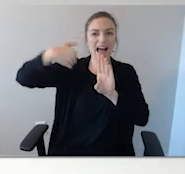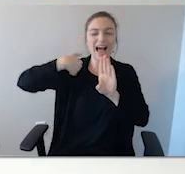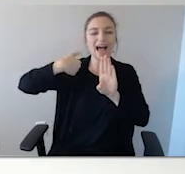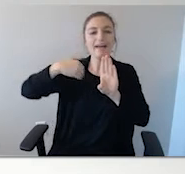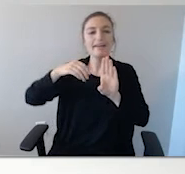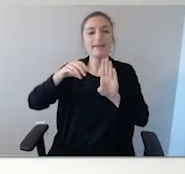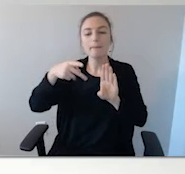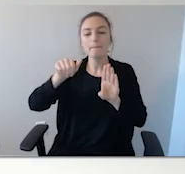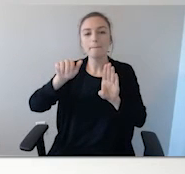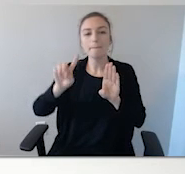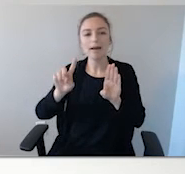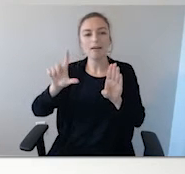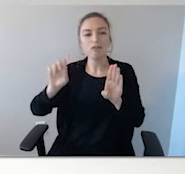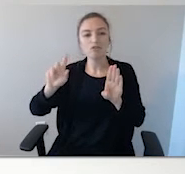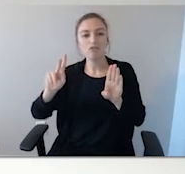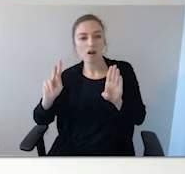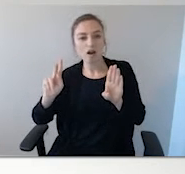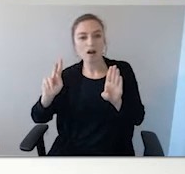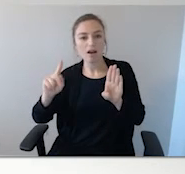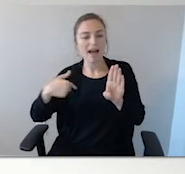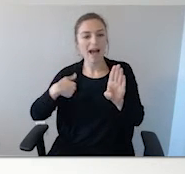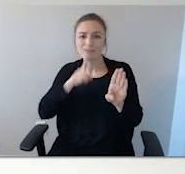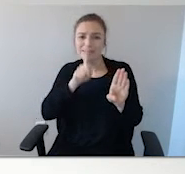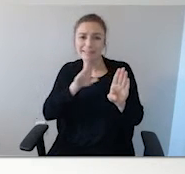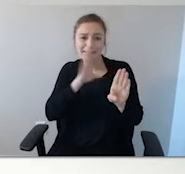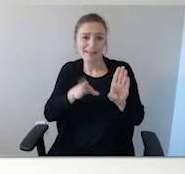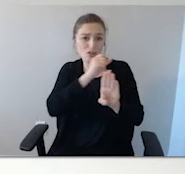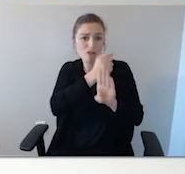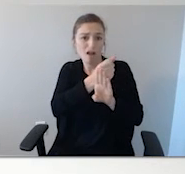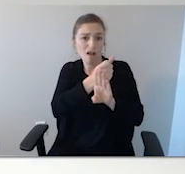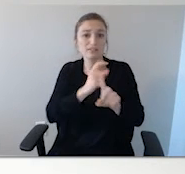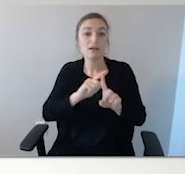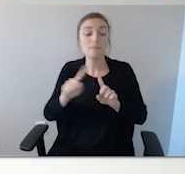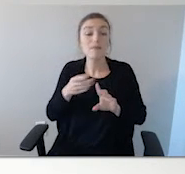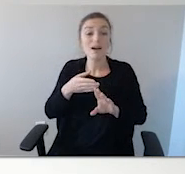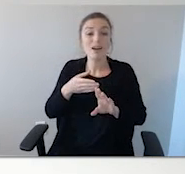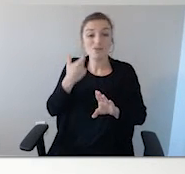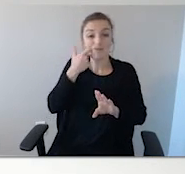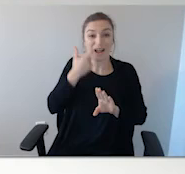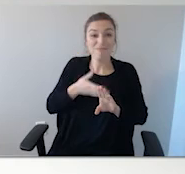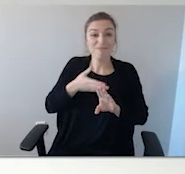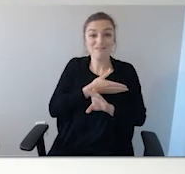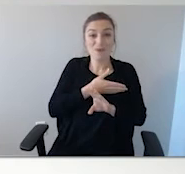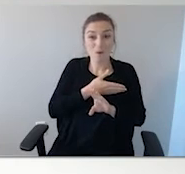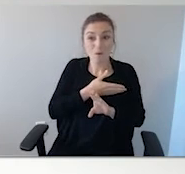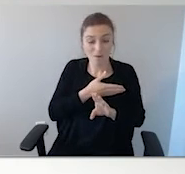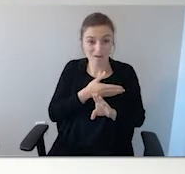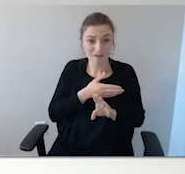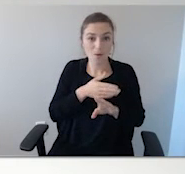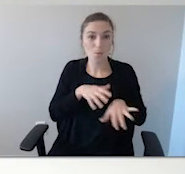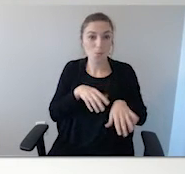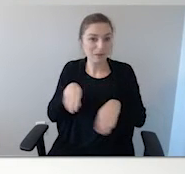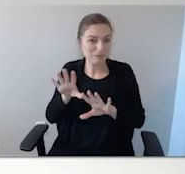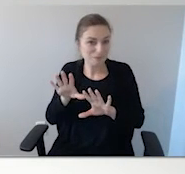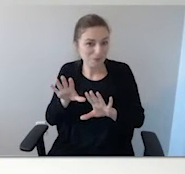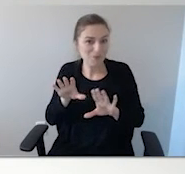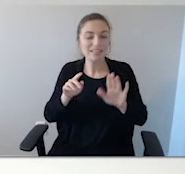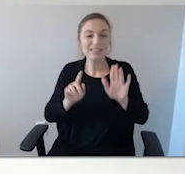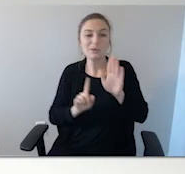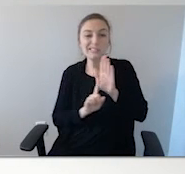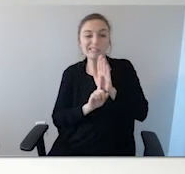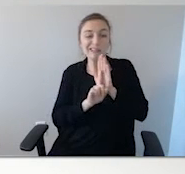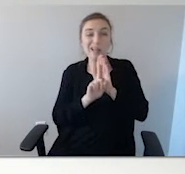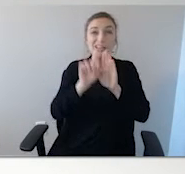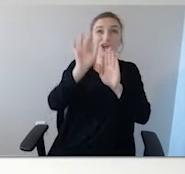I just had it slipped in there. And prior to us moving, he just got tall enough where his middle finger could touch the bottom of the lock,